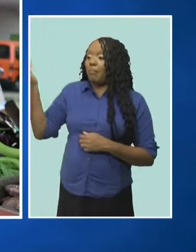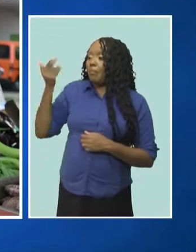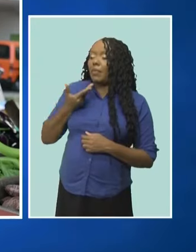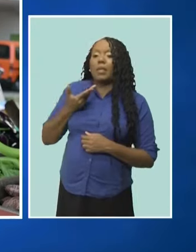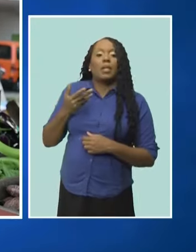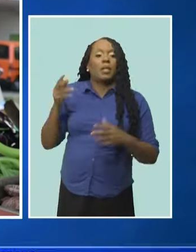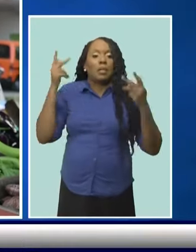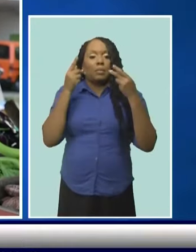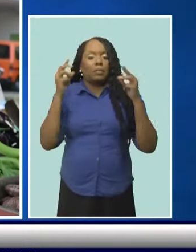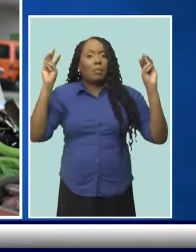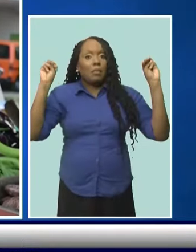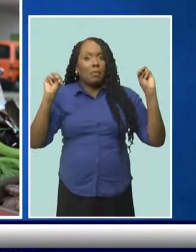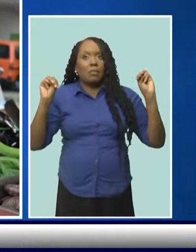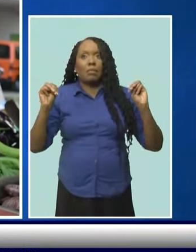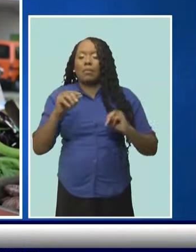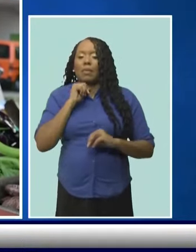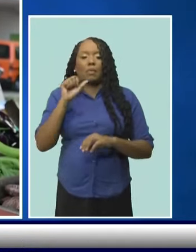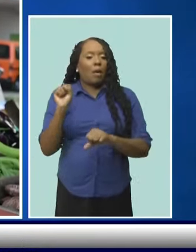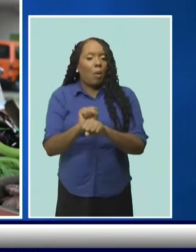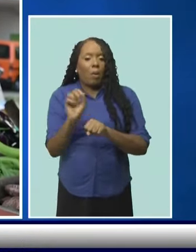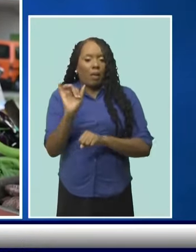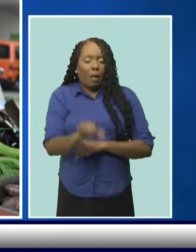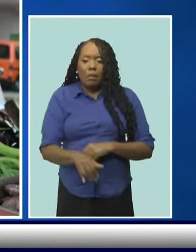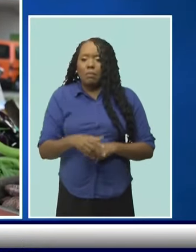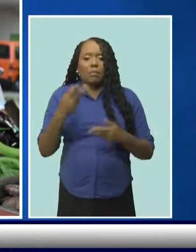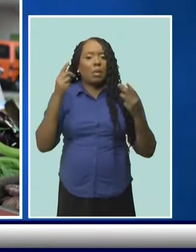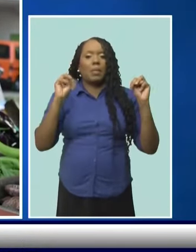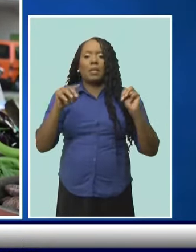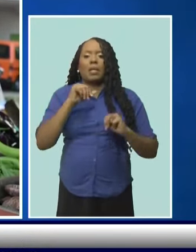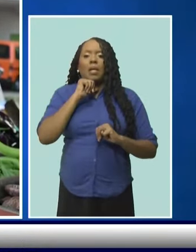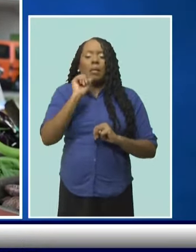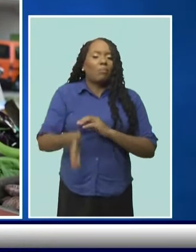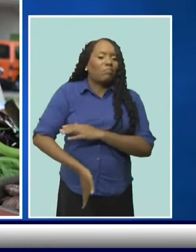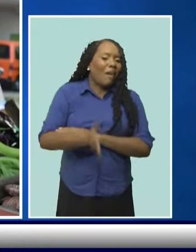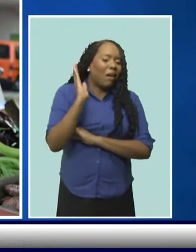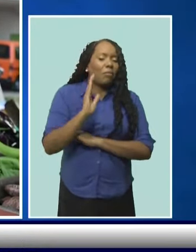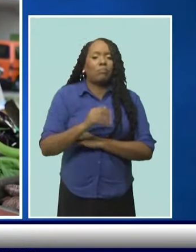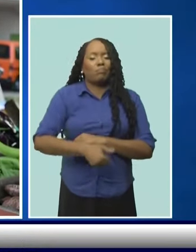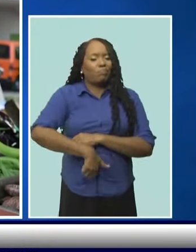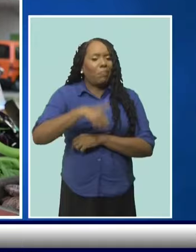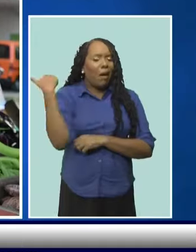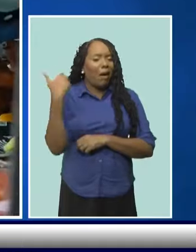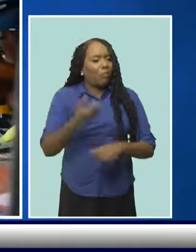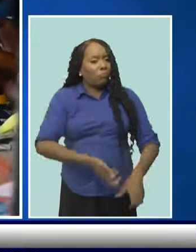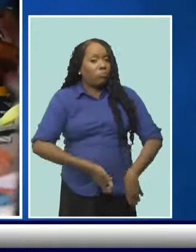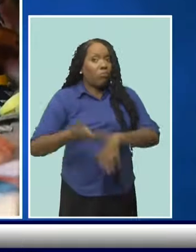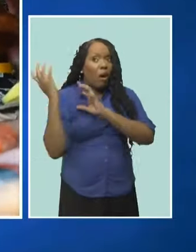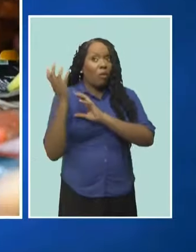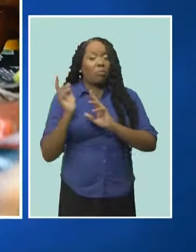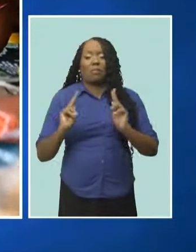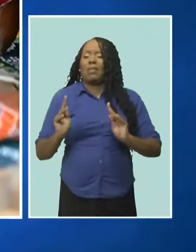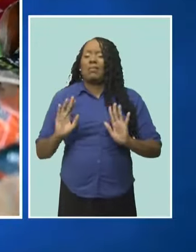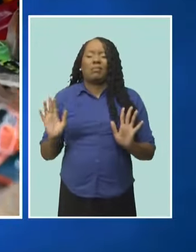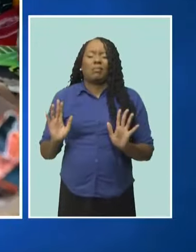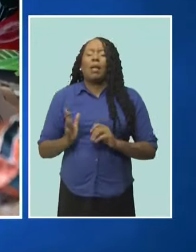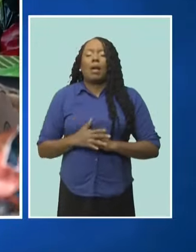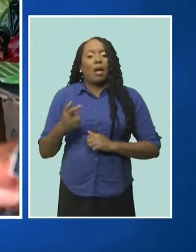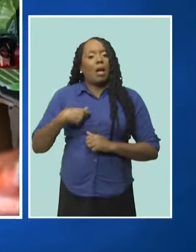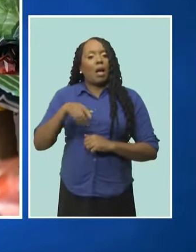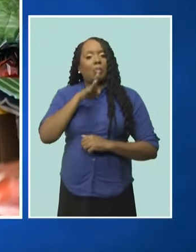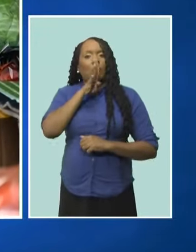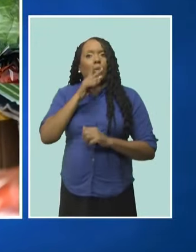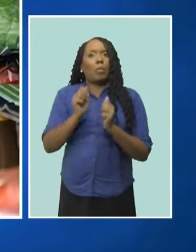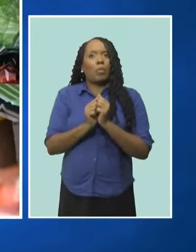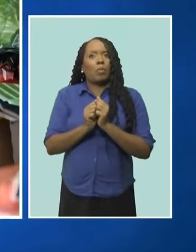you that the Prime Minister does not operate so with vendors. And I spoke to the manager of markets and I was assured that no